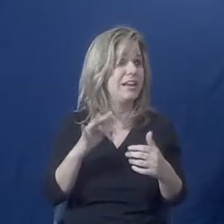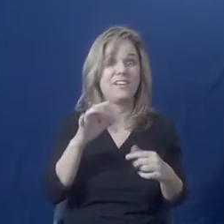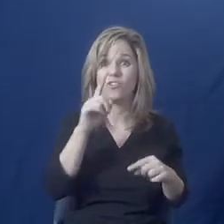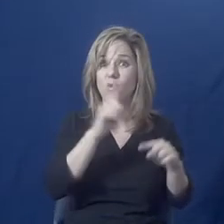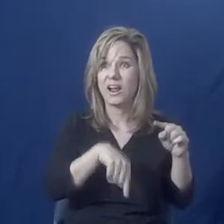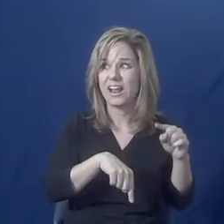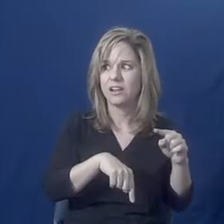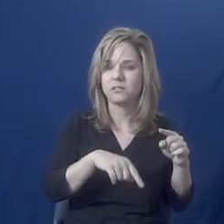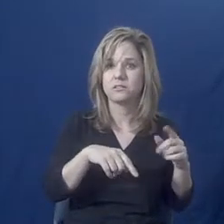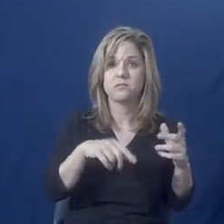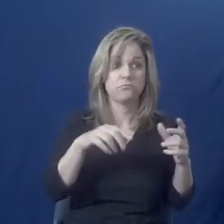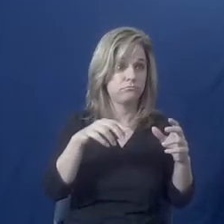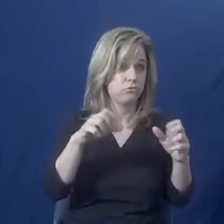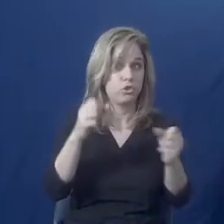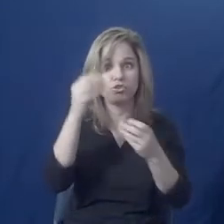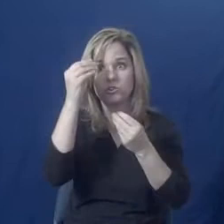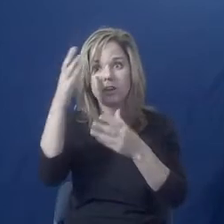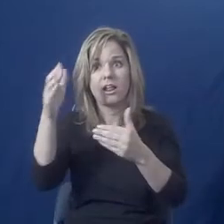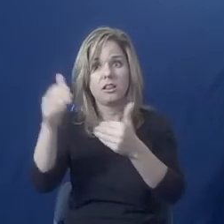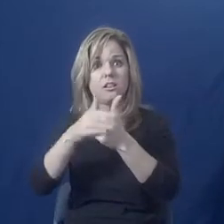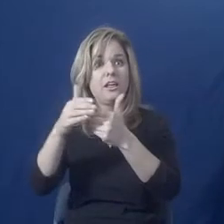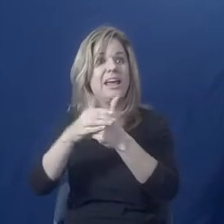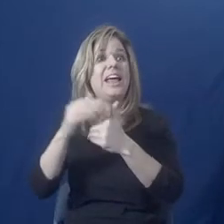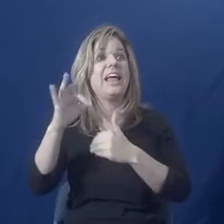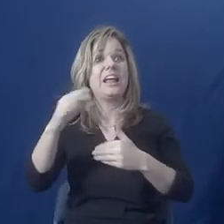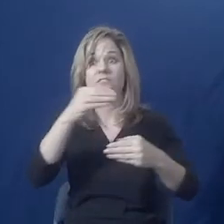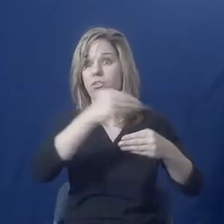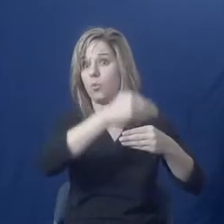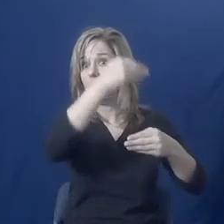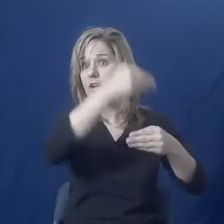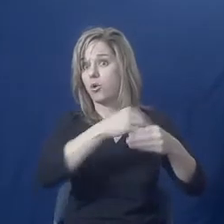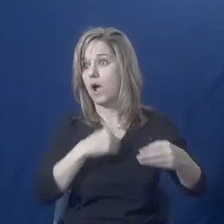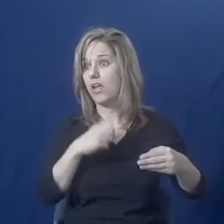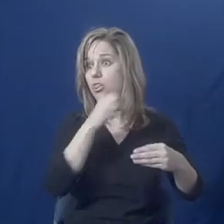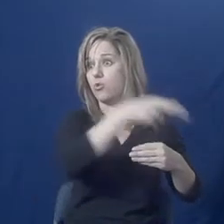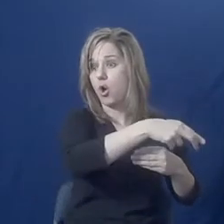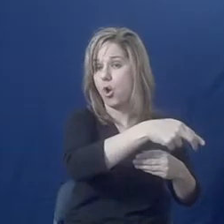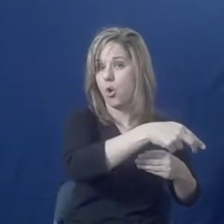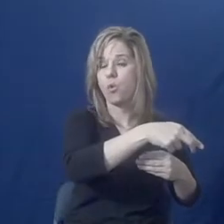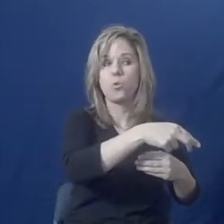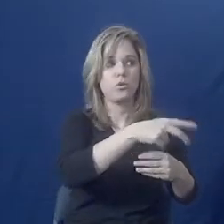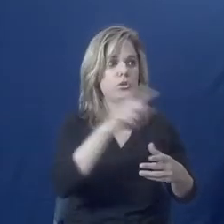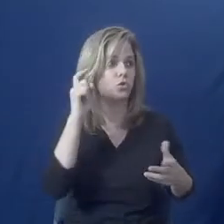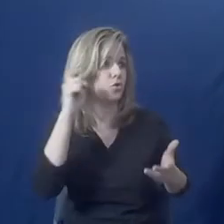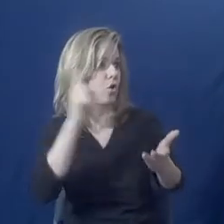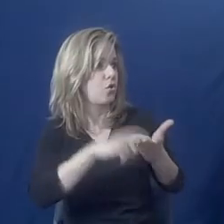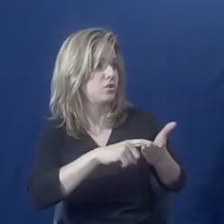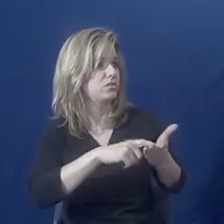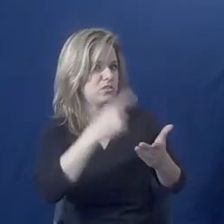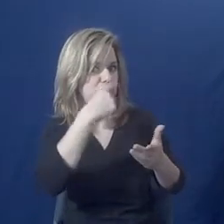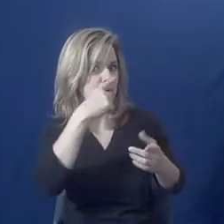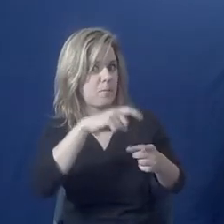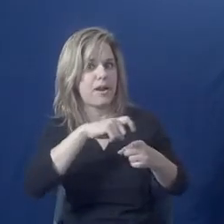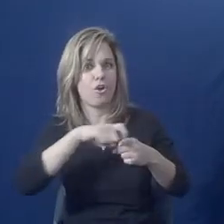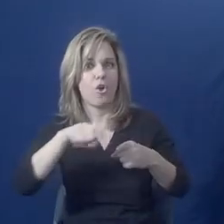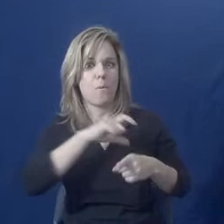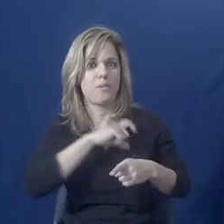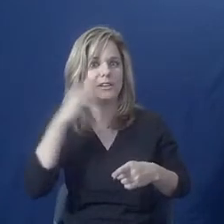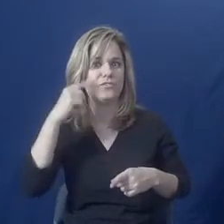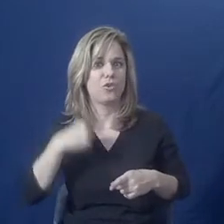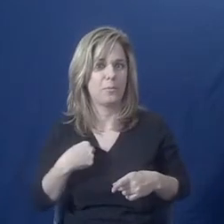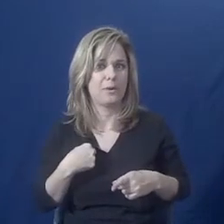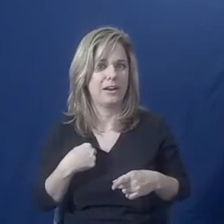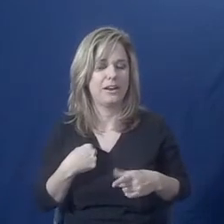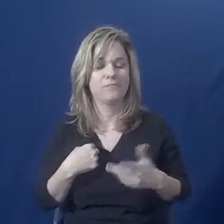throw something out the window, call the police for me. So all of those things, how are you going to keep yourself